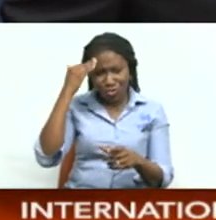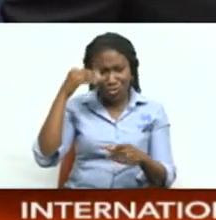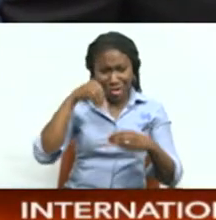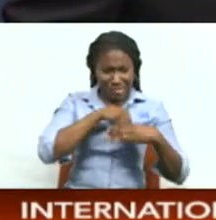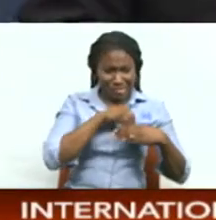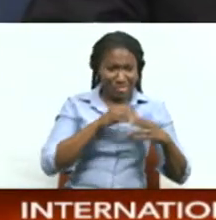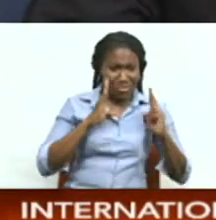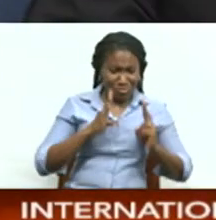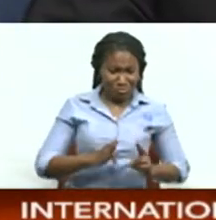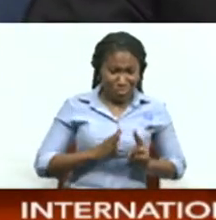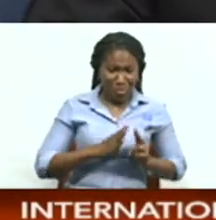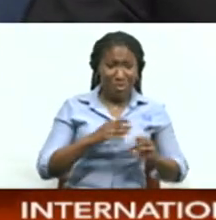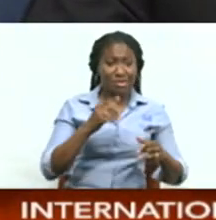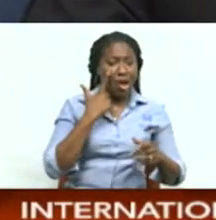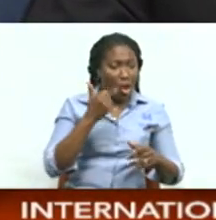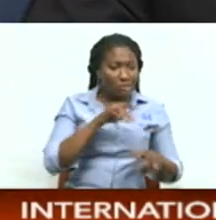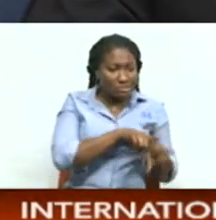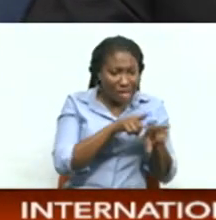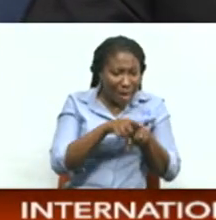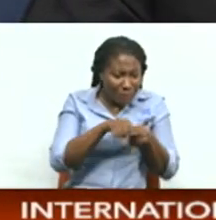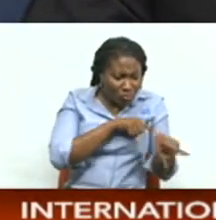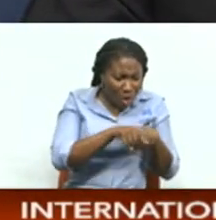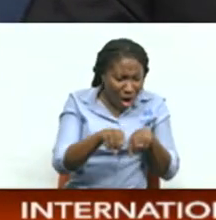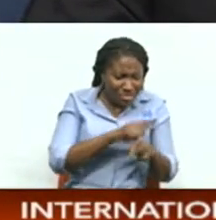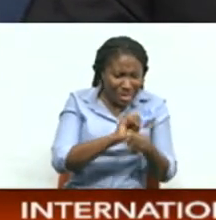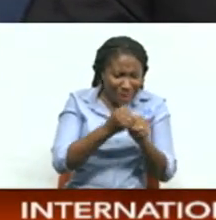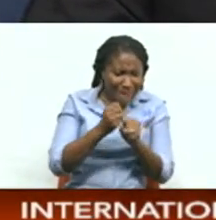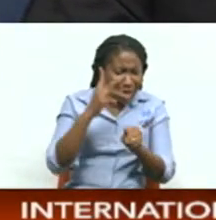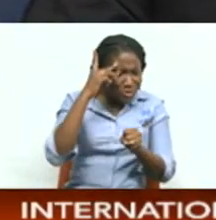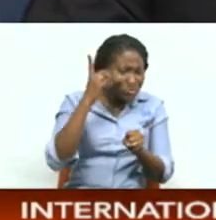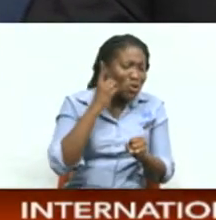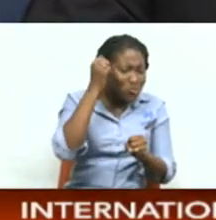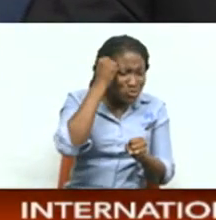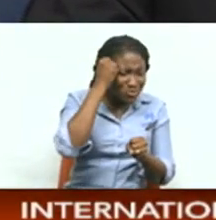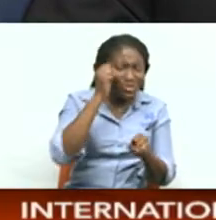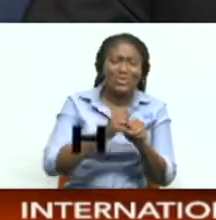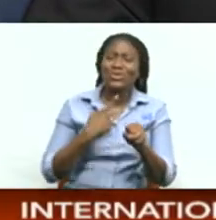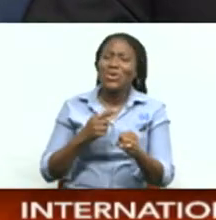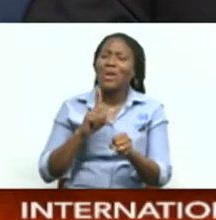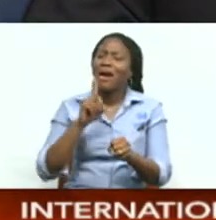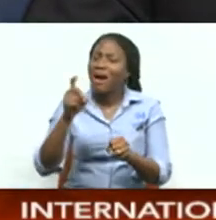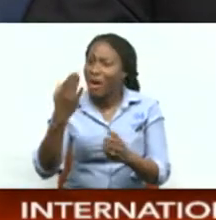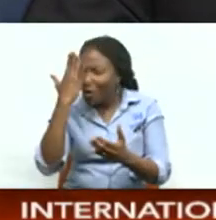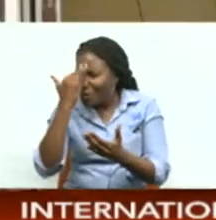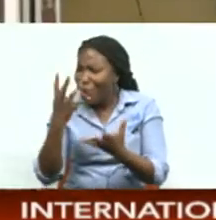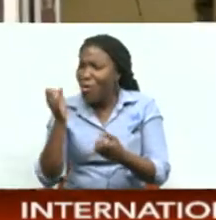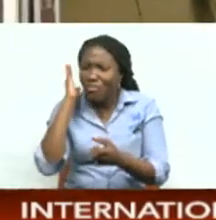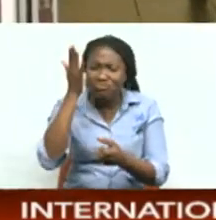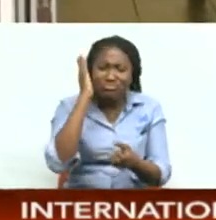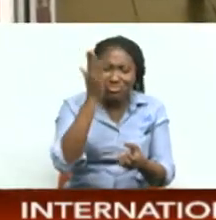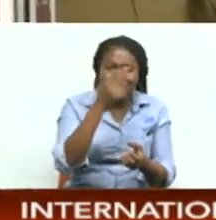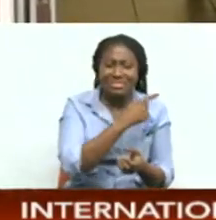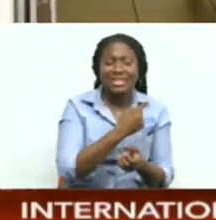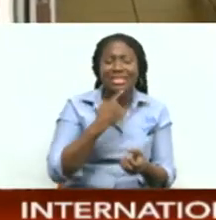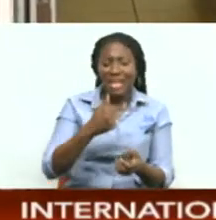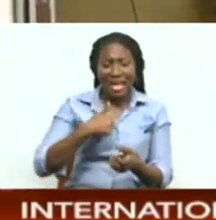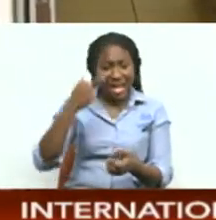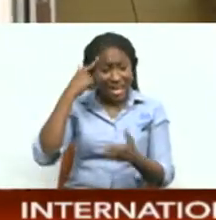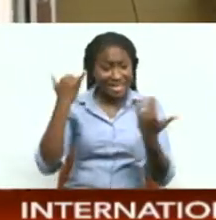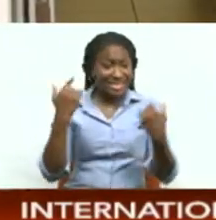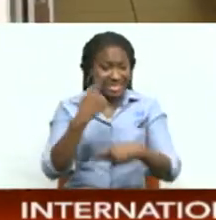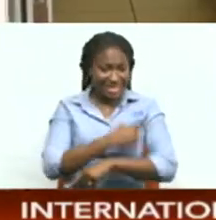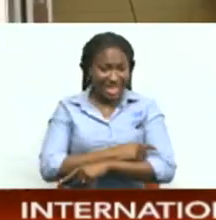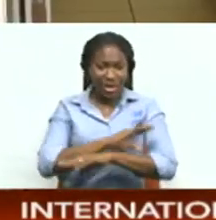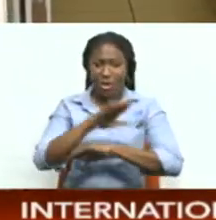like socks well CSE 3 news caught up with some people who told us why they wanted to help raise awareness I find today support